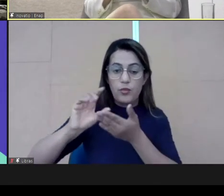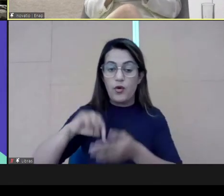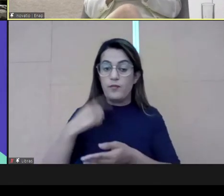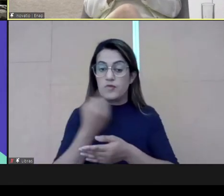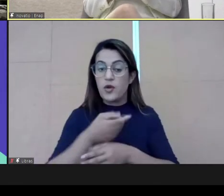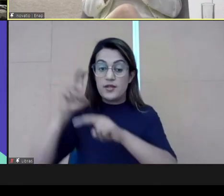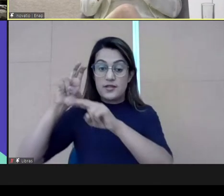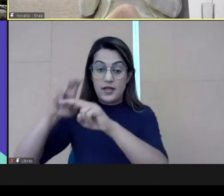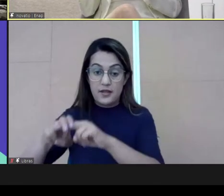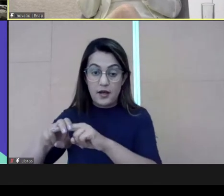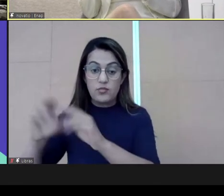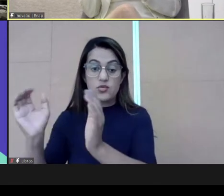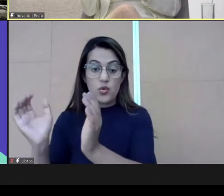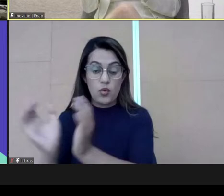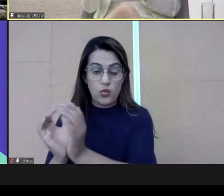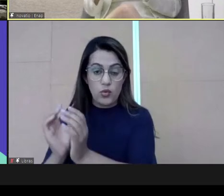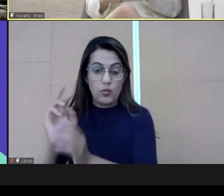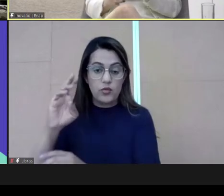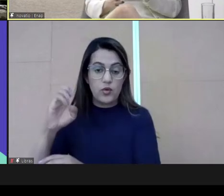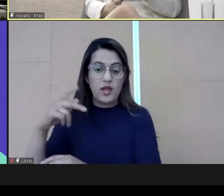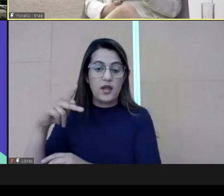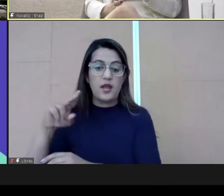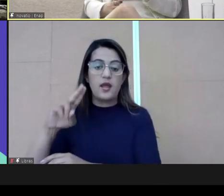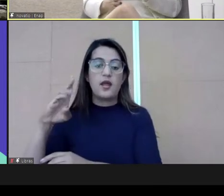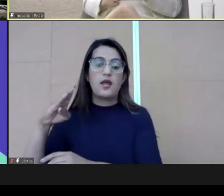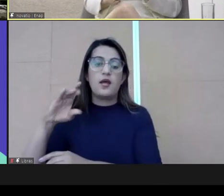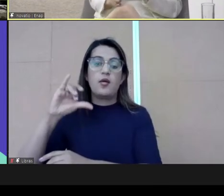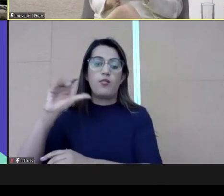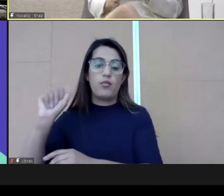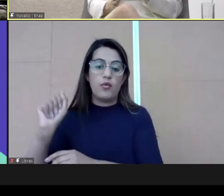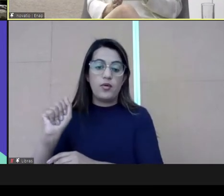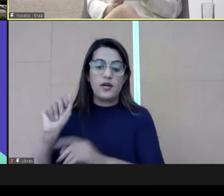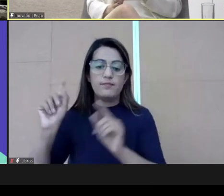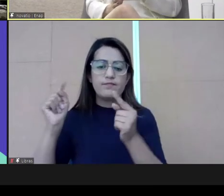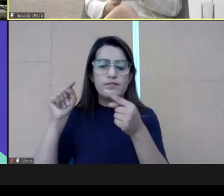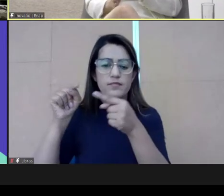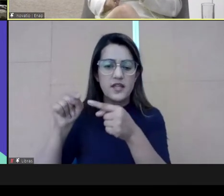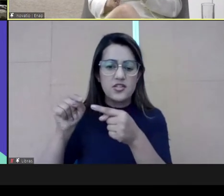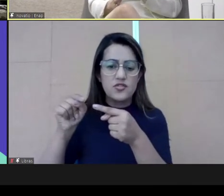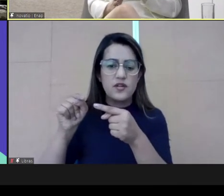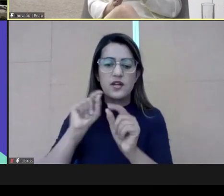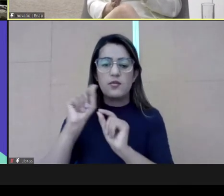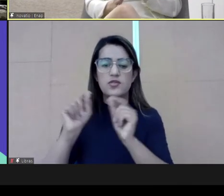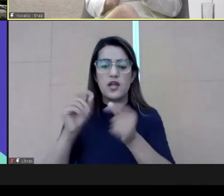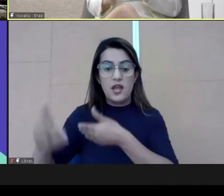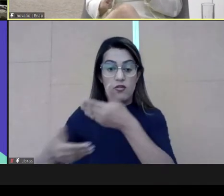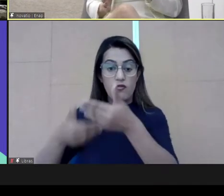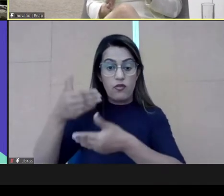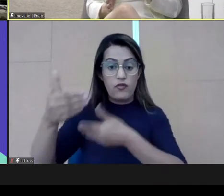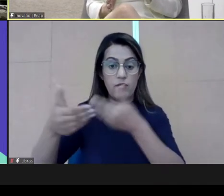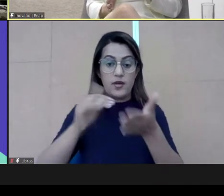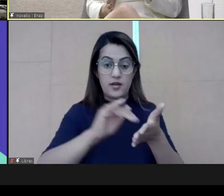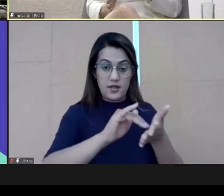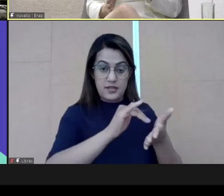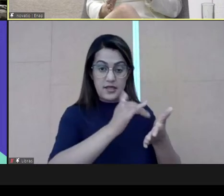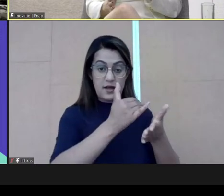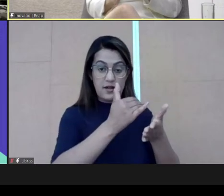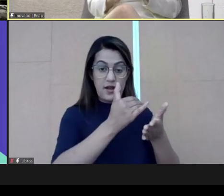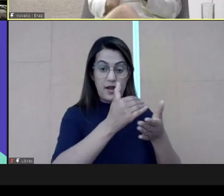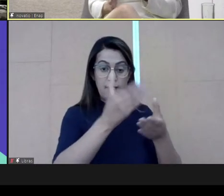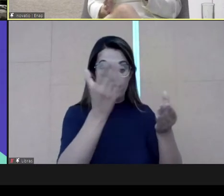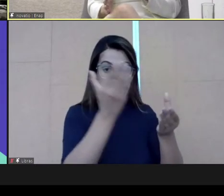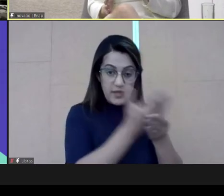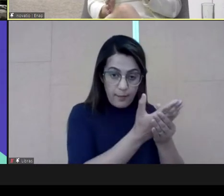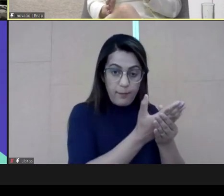were engaged. So, we sat down with the team and said, we have identified that the involvement